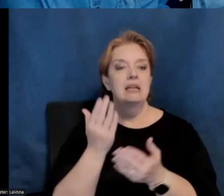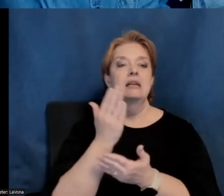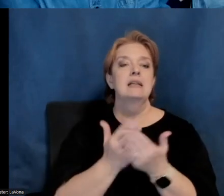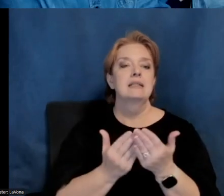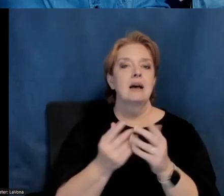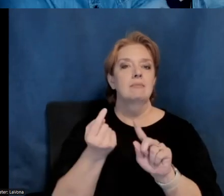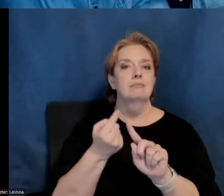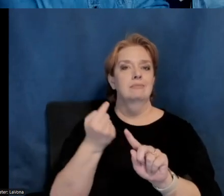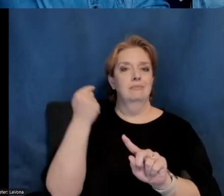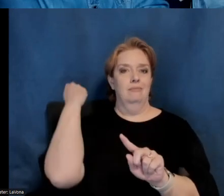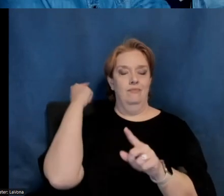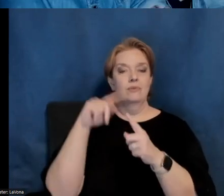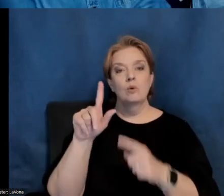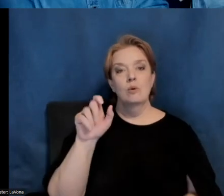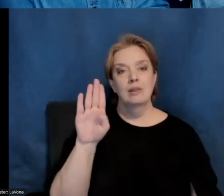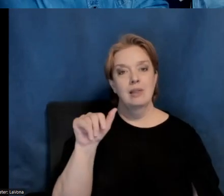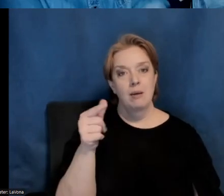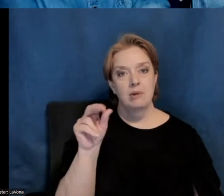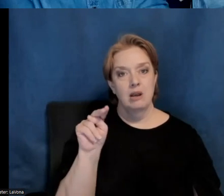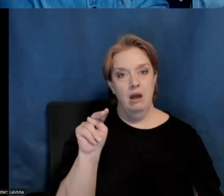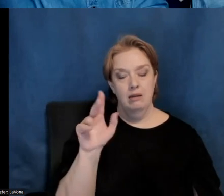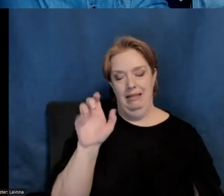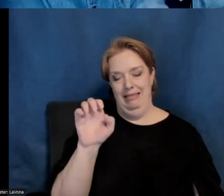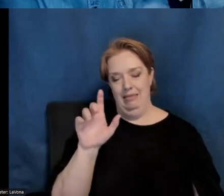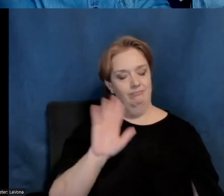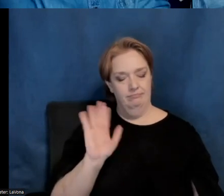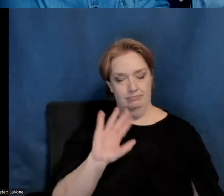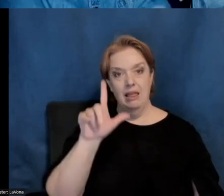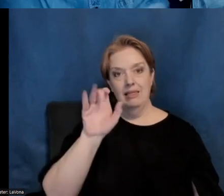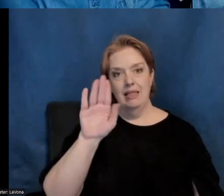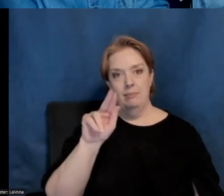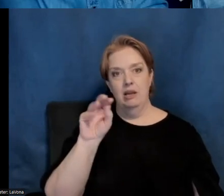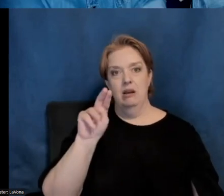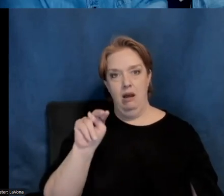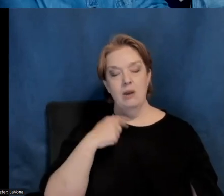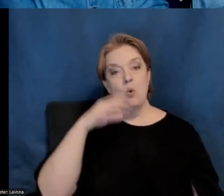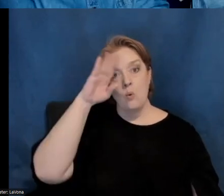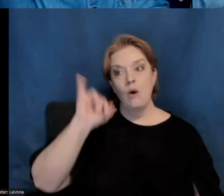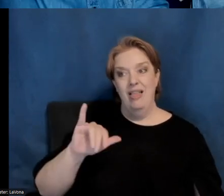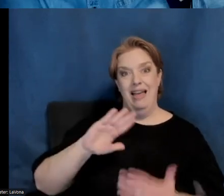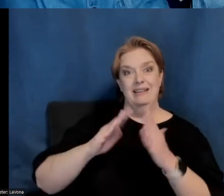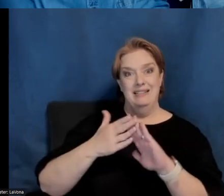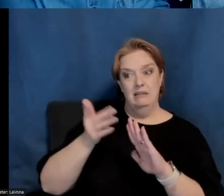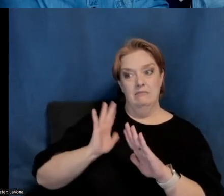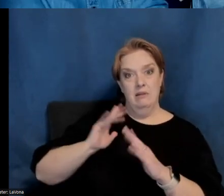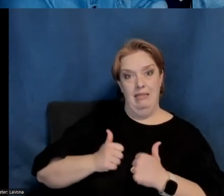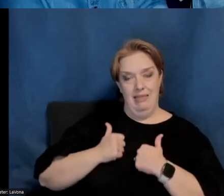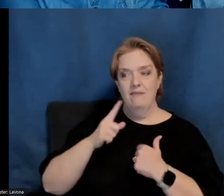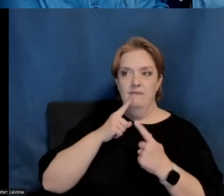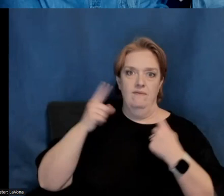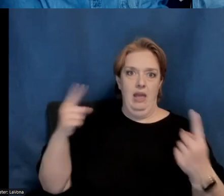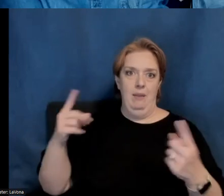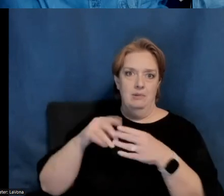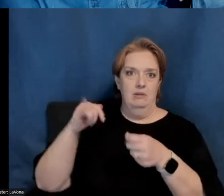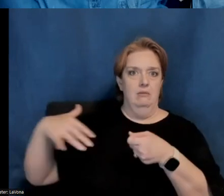to, uh, Lebanon. We know that the village of Douma is, uh, known, uh, in, uh, Syria and later Lebanon as a, uh, as a